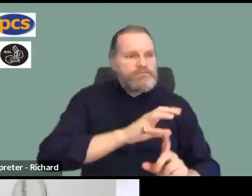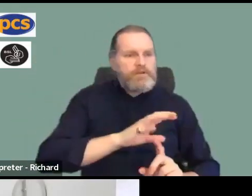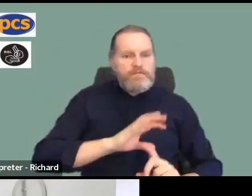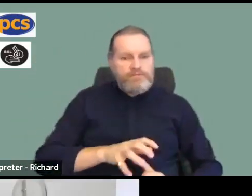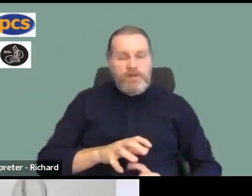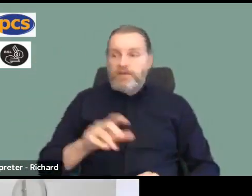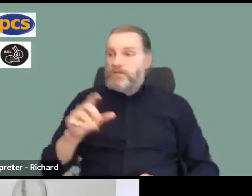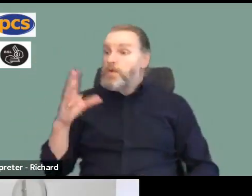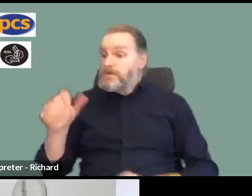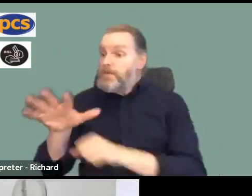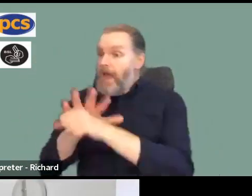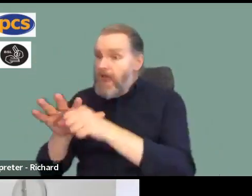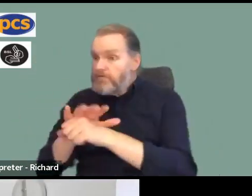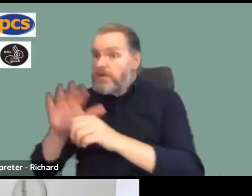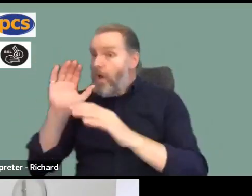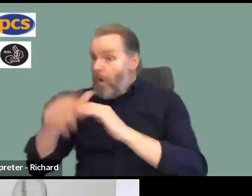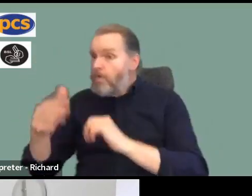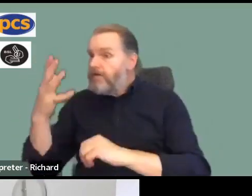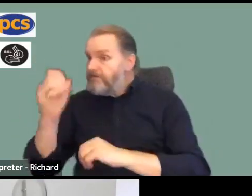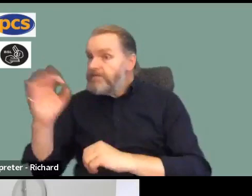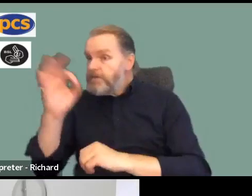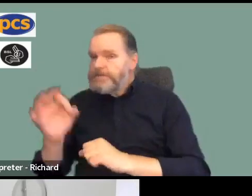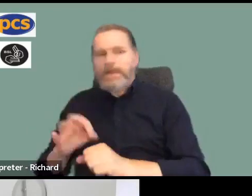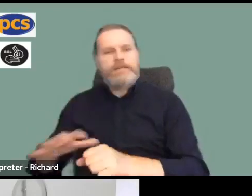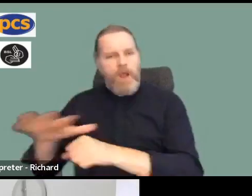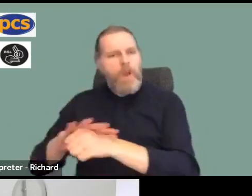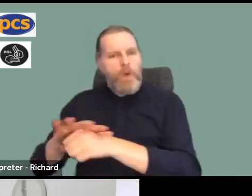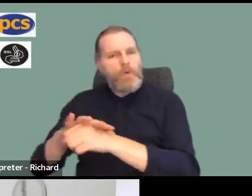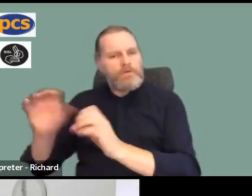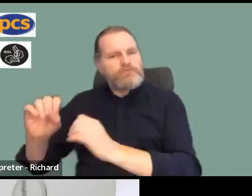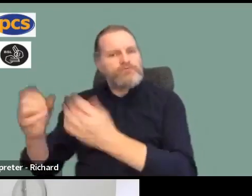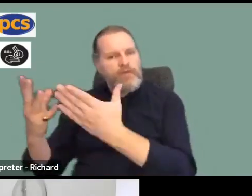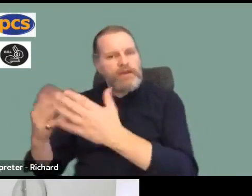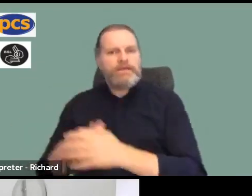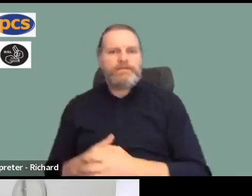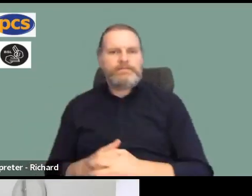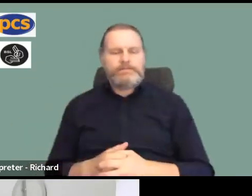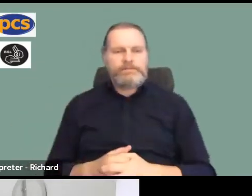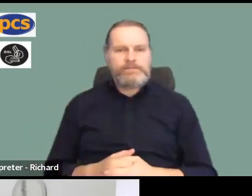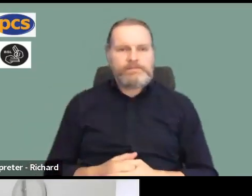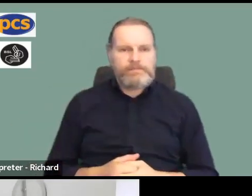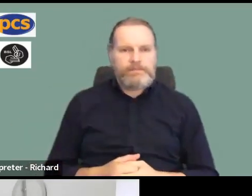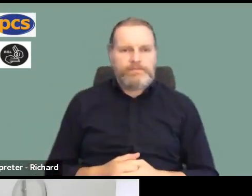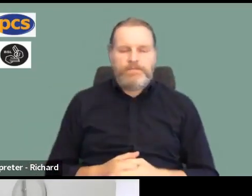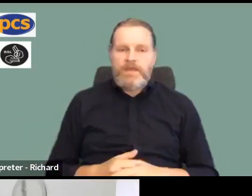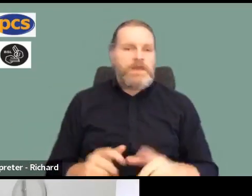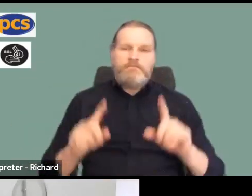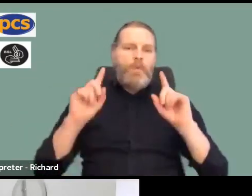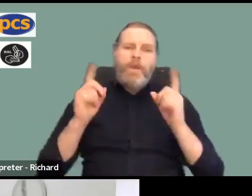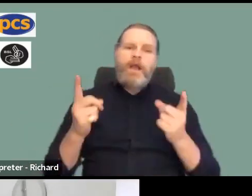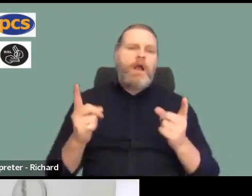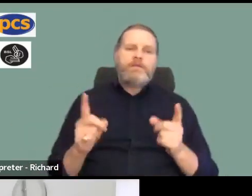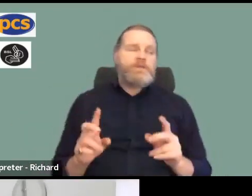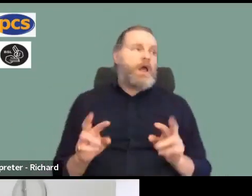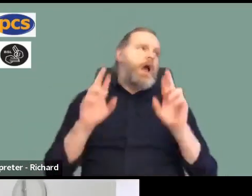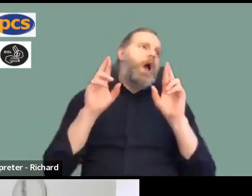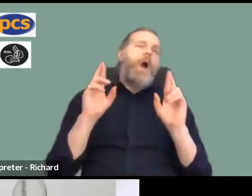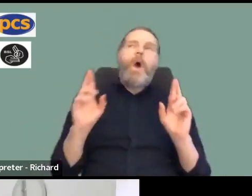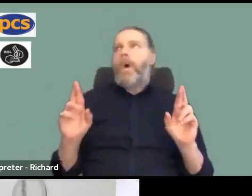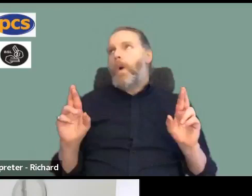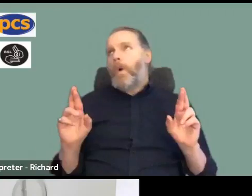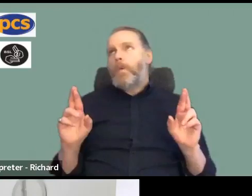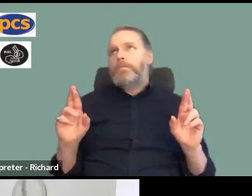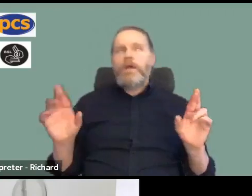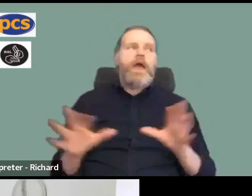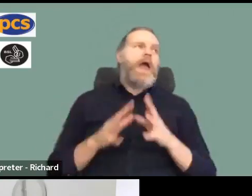shows you that what the leadership of the union has done this time is decided that we can't just keep our fingers crossed on hope this time, therefore we